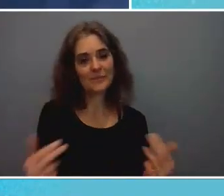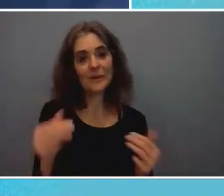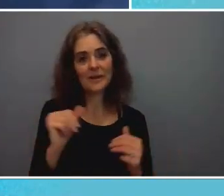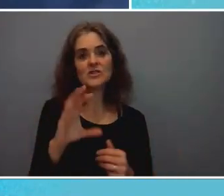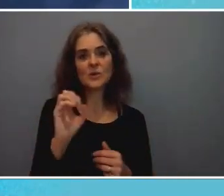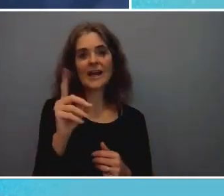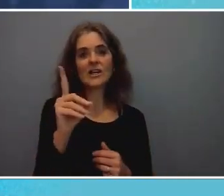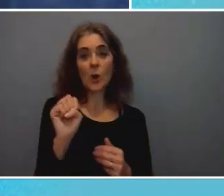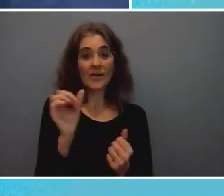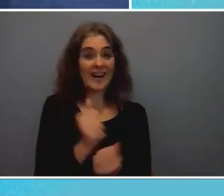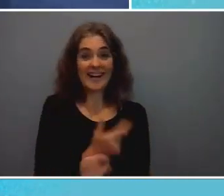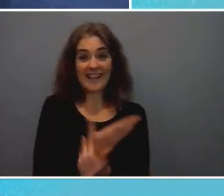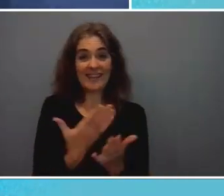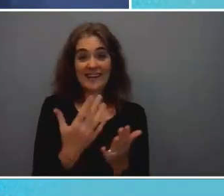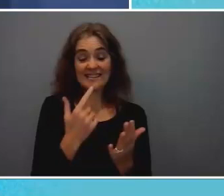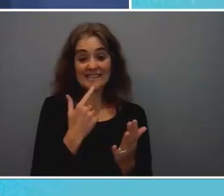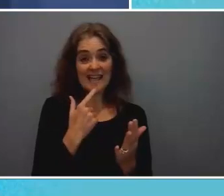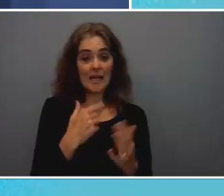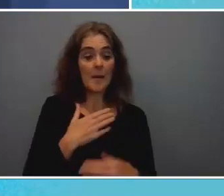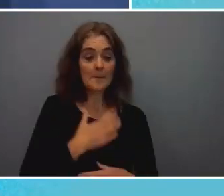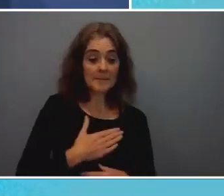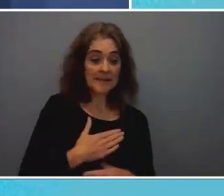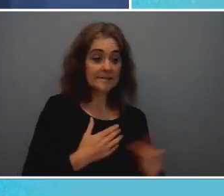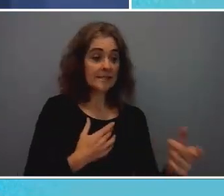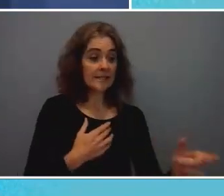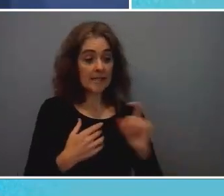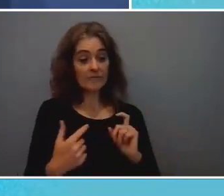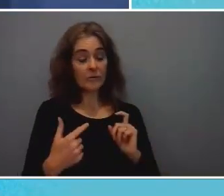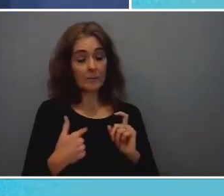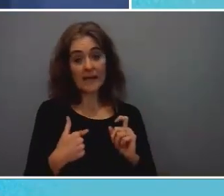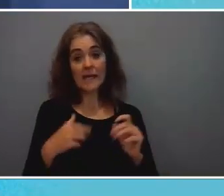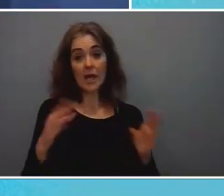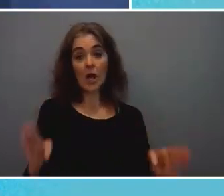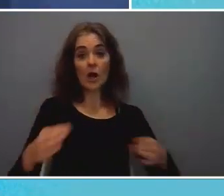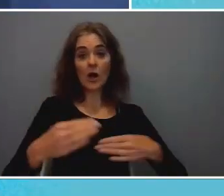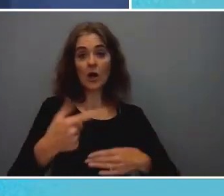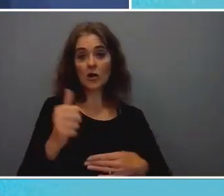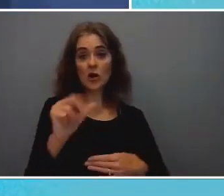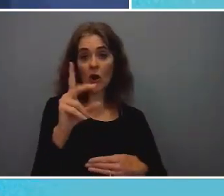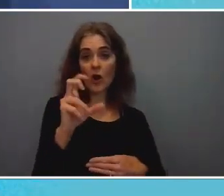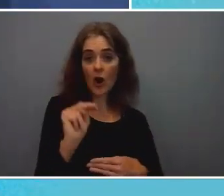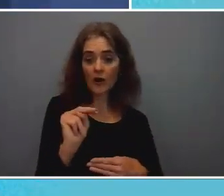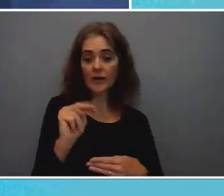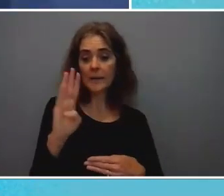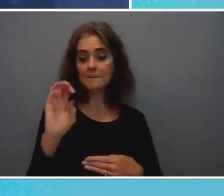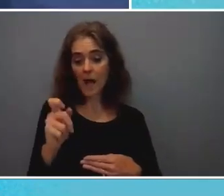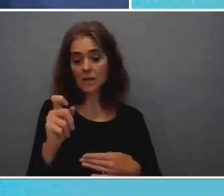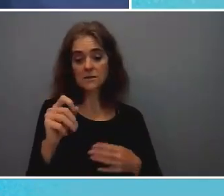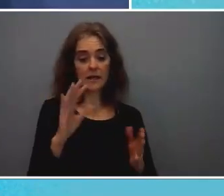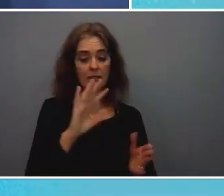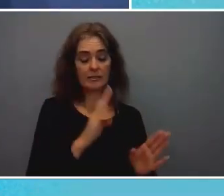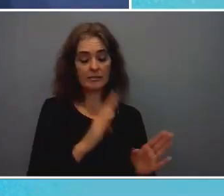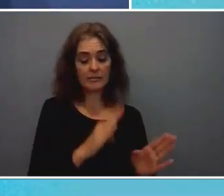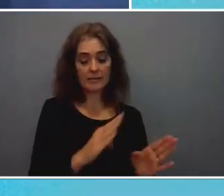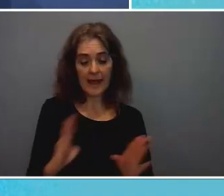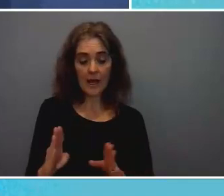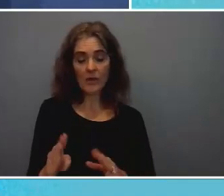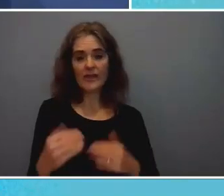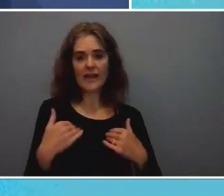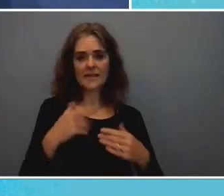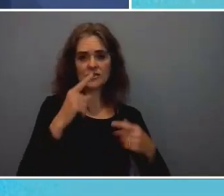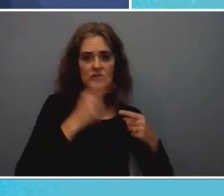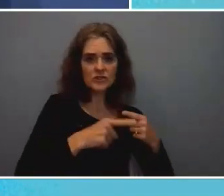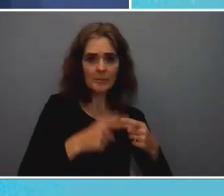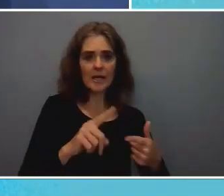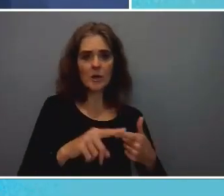uh please give me a garden box layout that has tomatoes apples and oranges you can also think of how you can apply